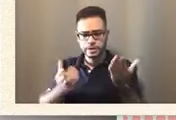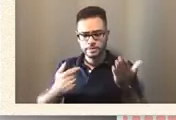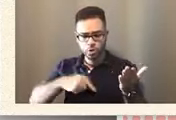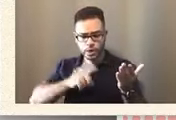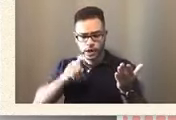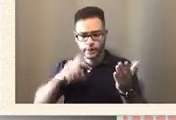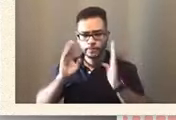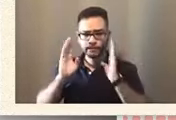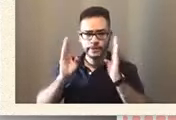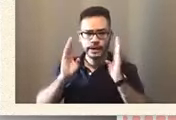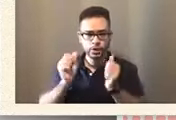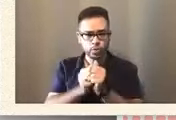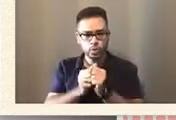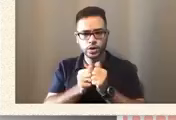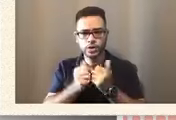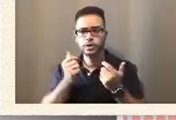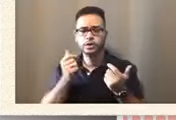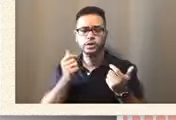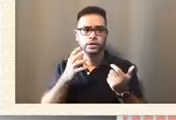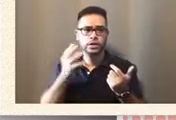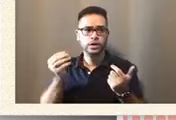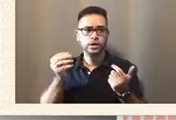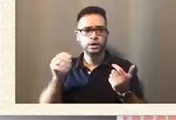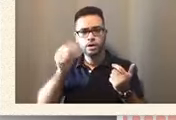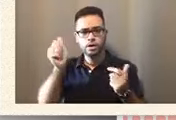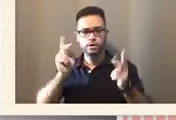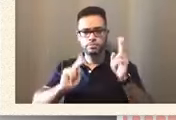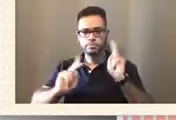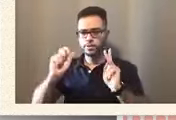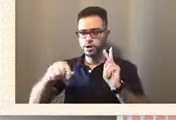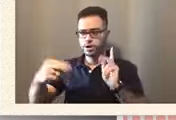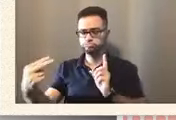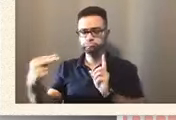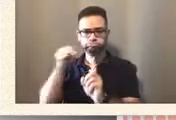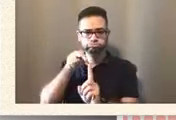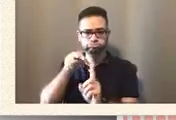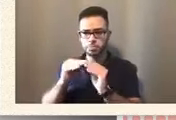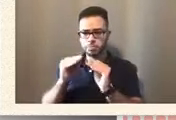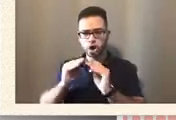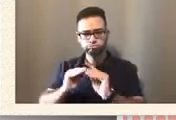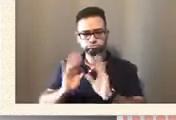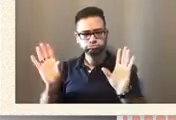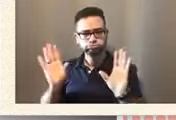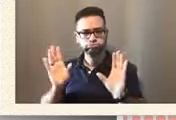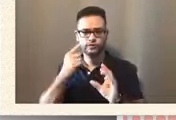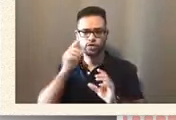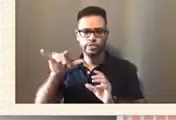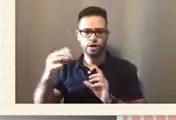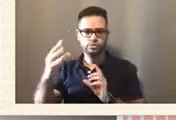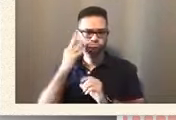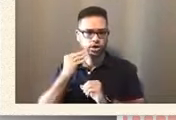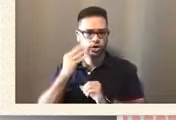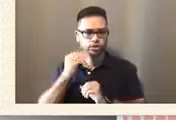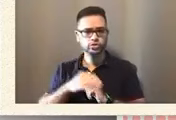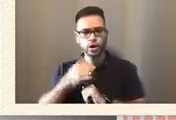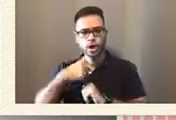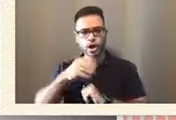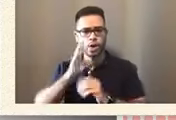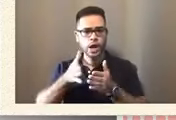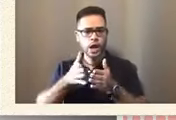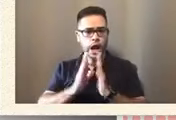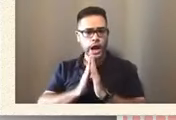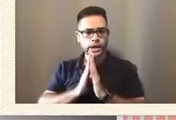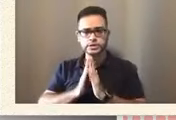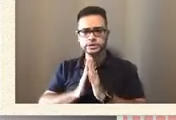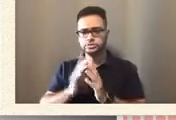someone else can give us a little bit more clarity. So I'll ask Kirstie, introduce